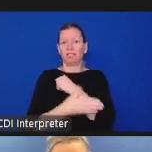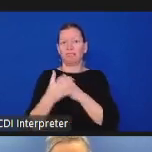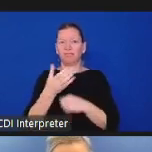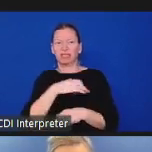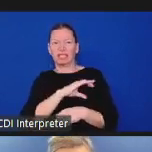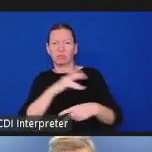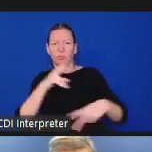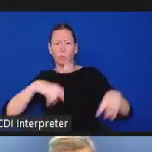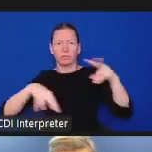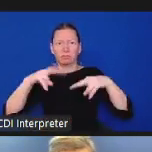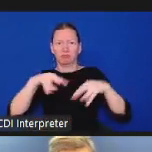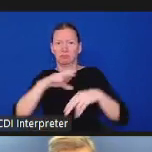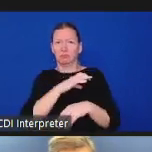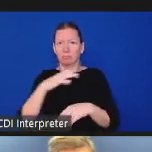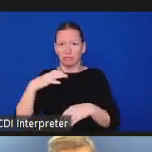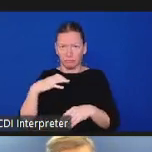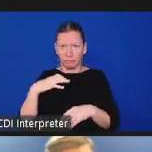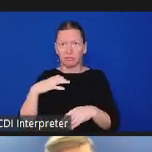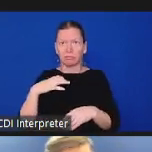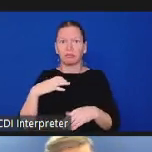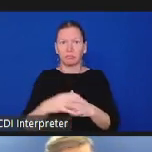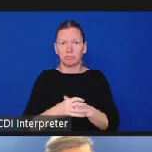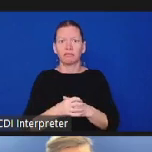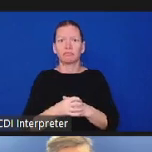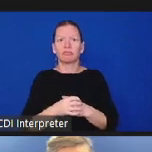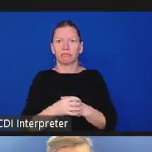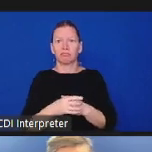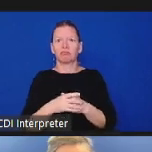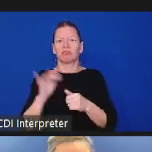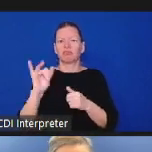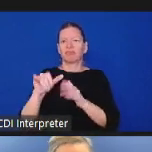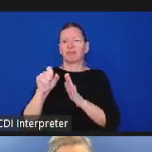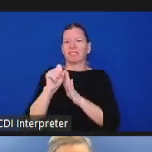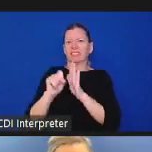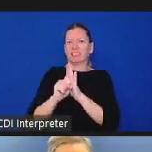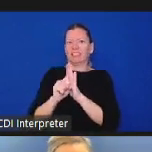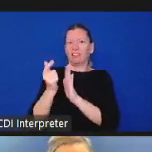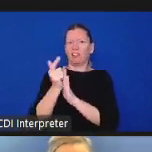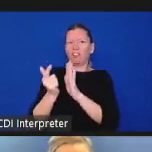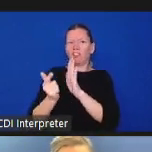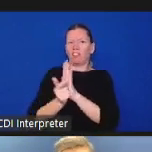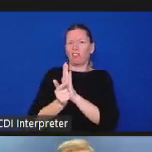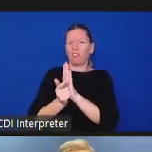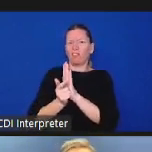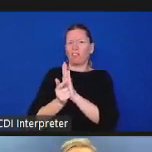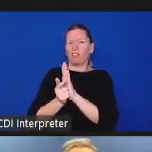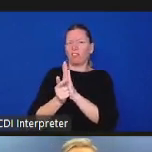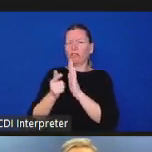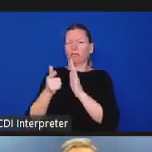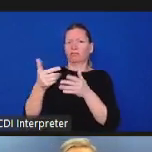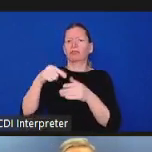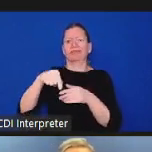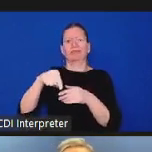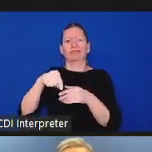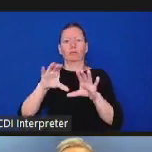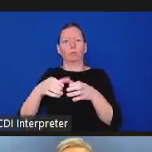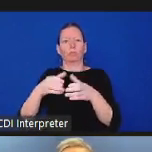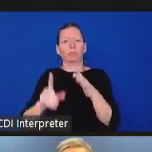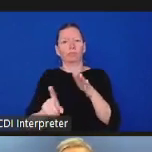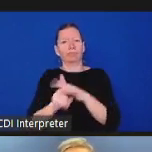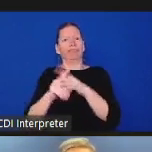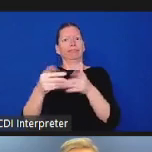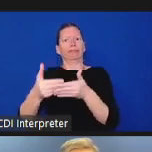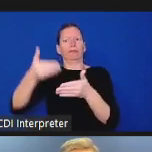some very hard work and are already making a difference in um improving um you know the provision of both law